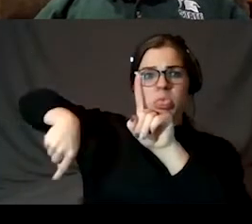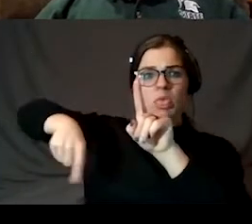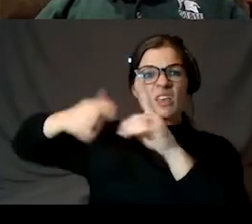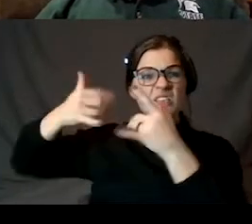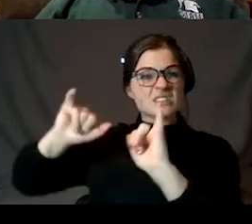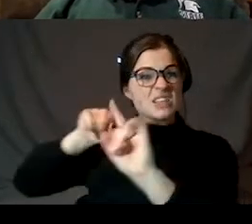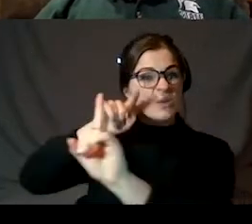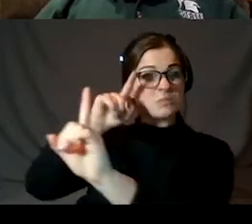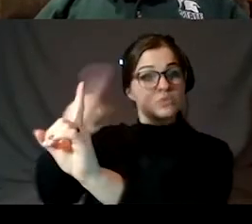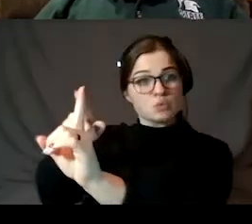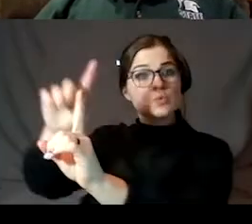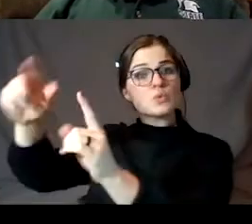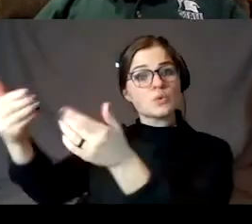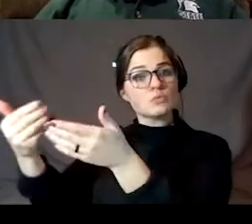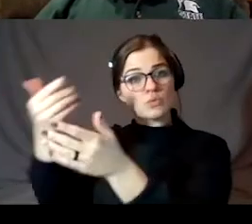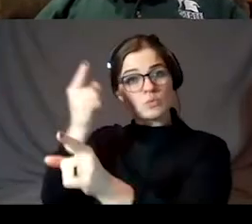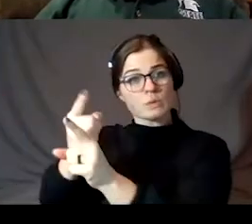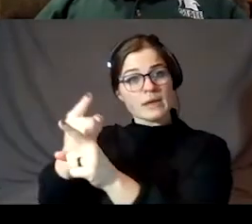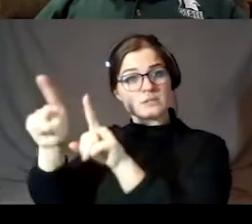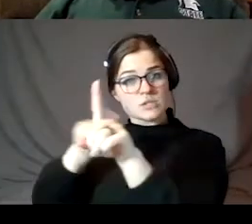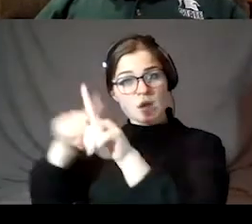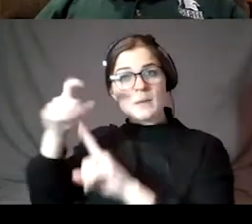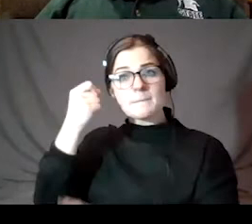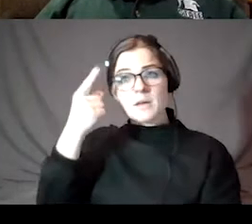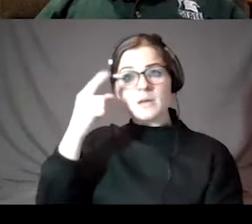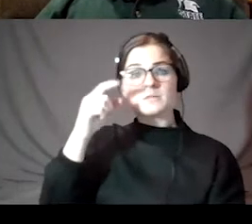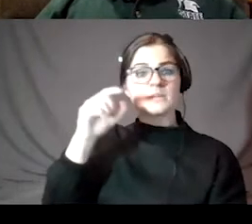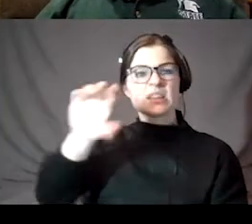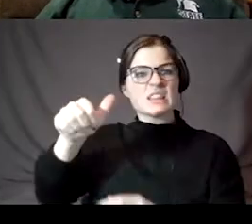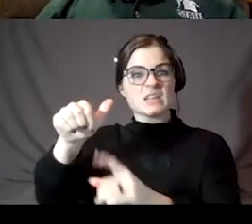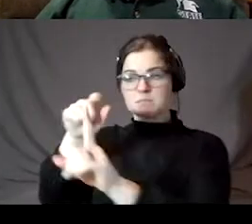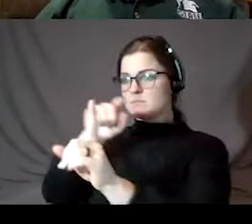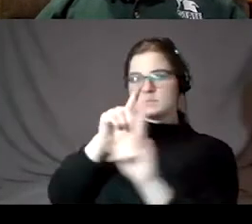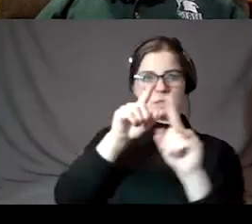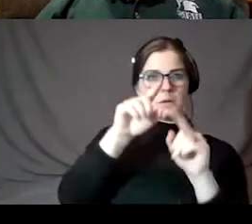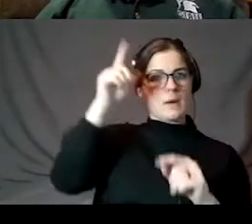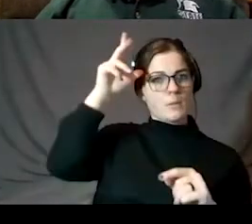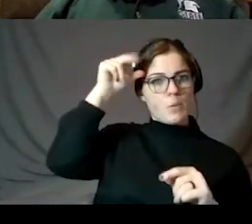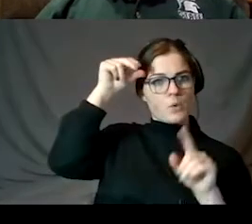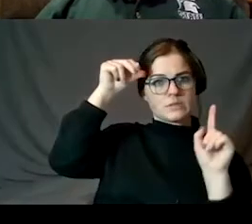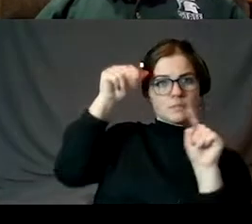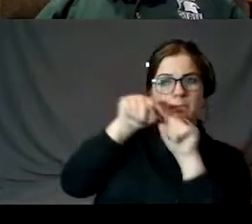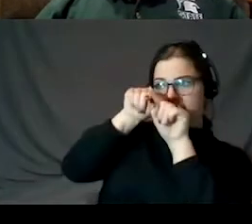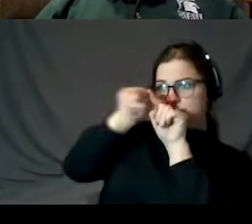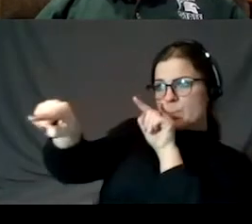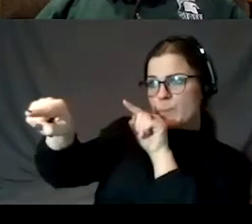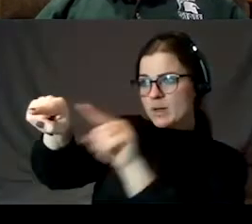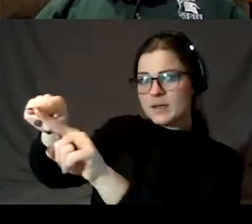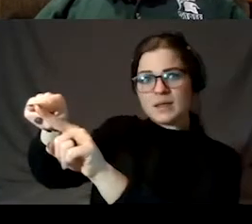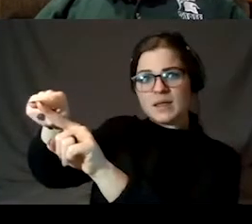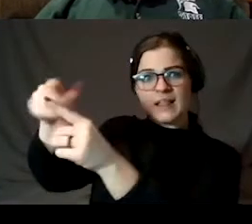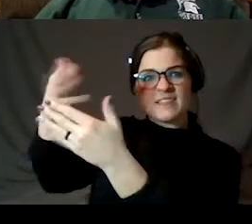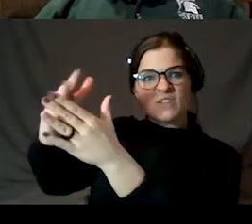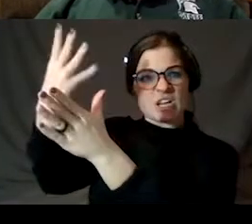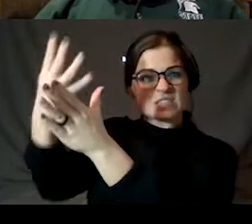Fomalhaut and Altair are below the horizon. They have already set. So these pointers